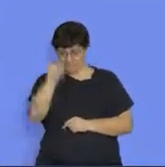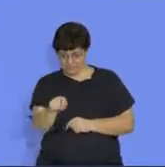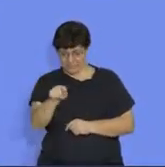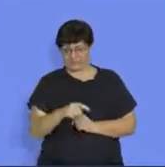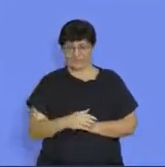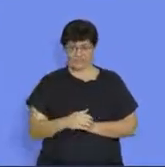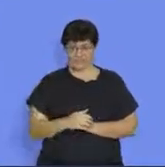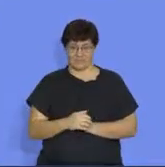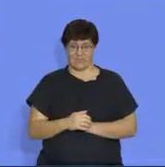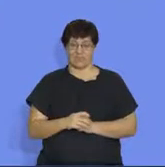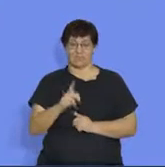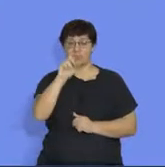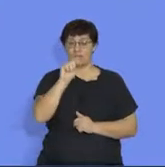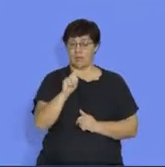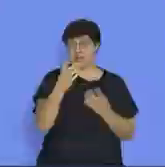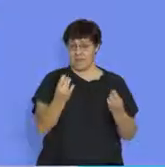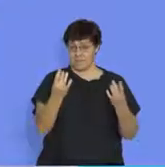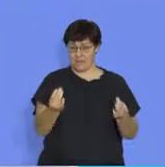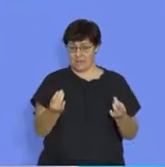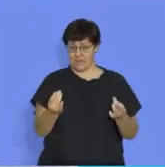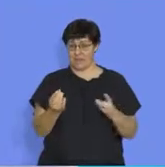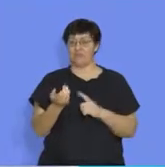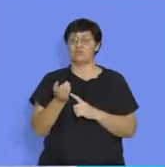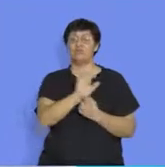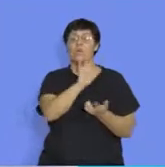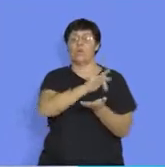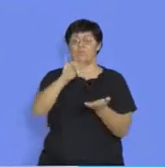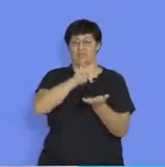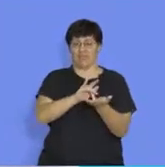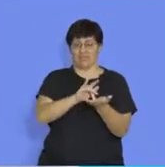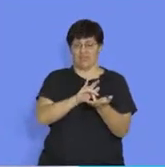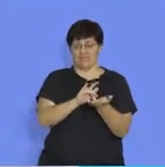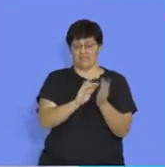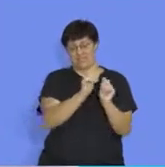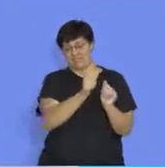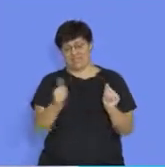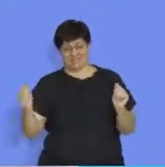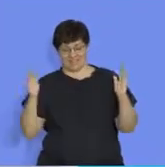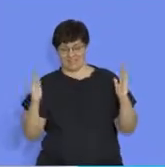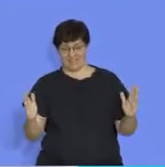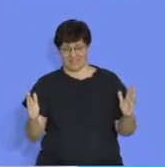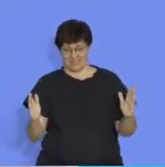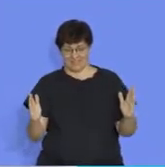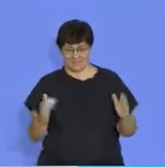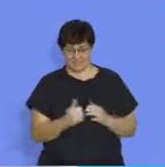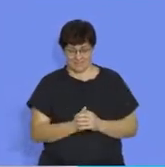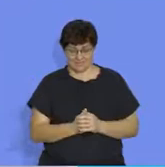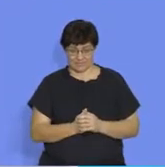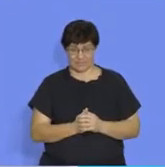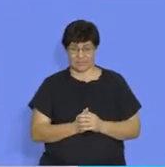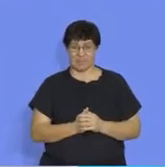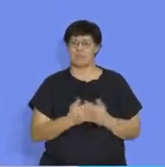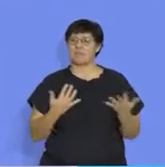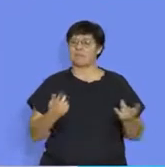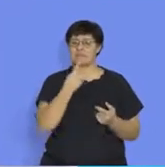So, the term number is indicating the position the term has within the pattern.